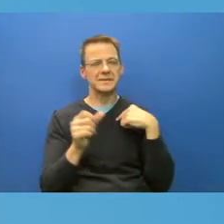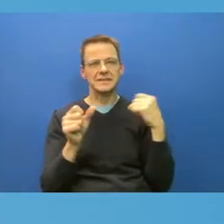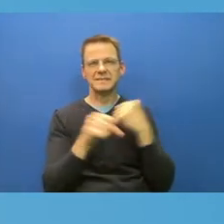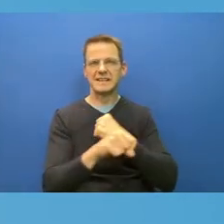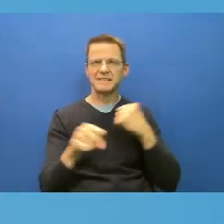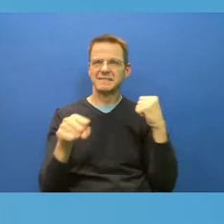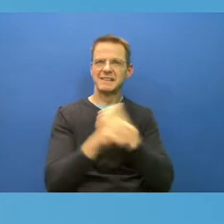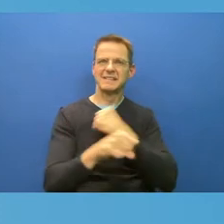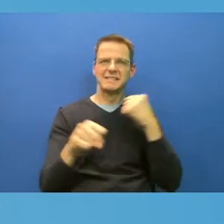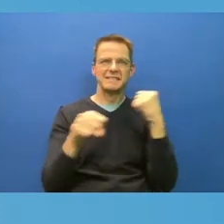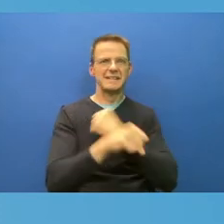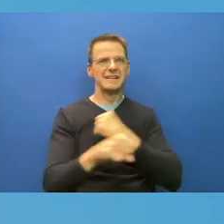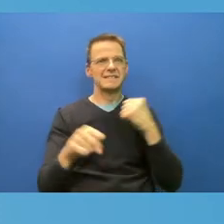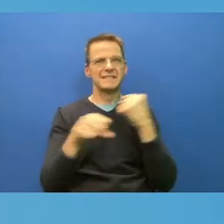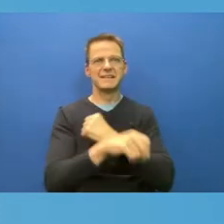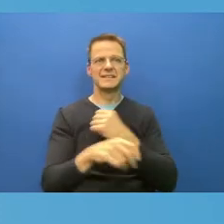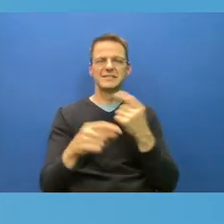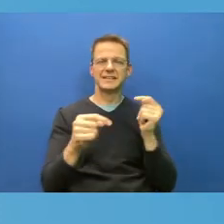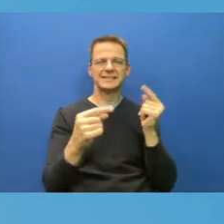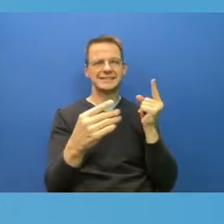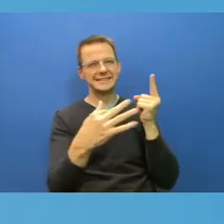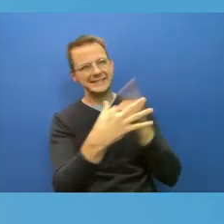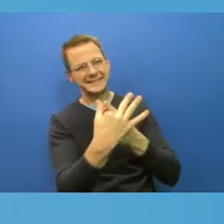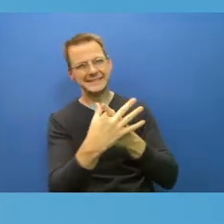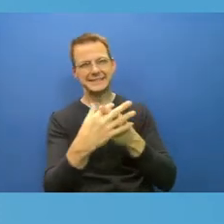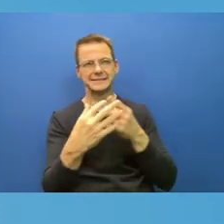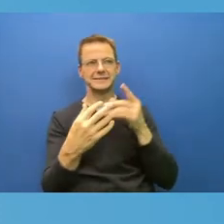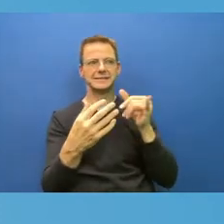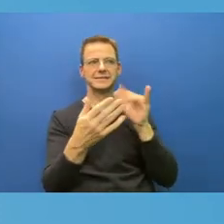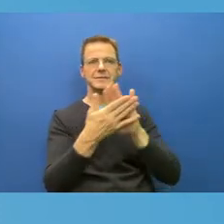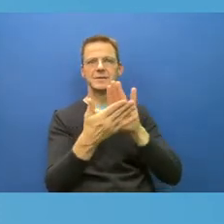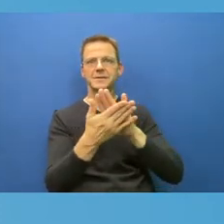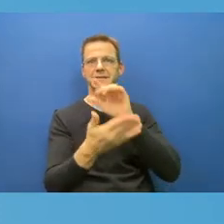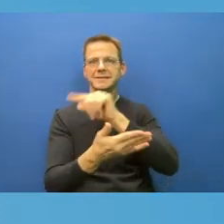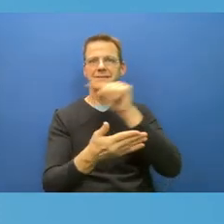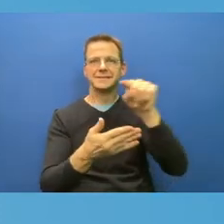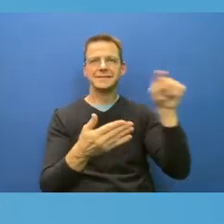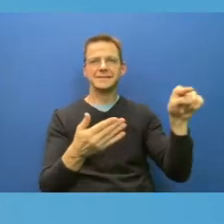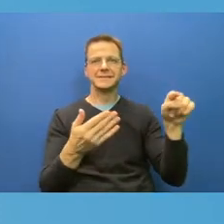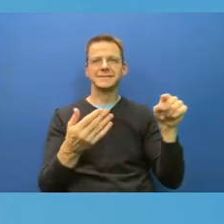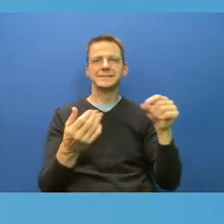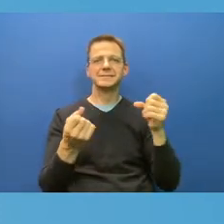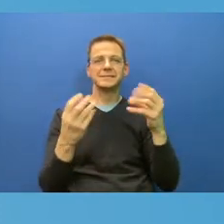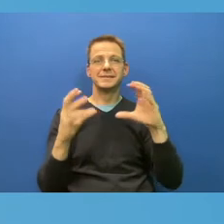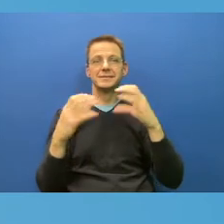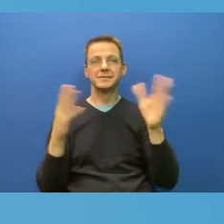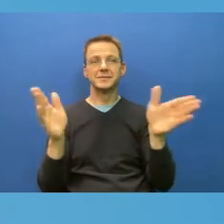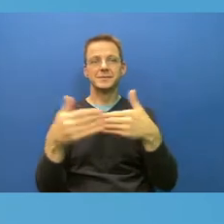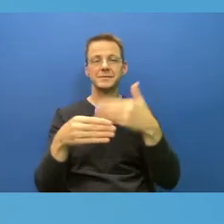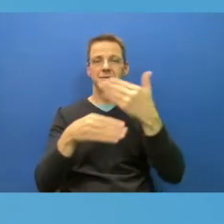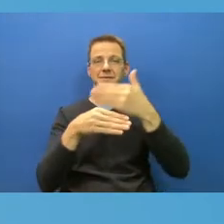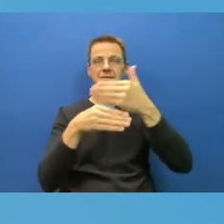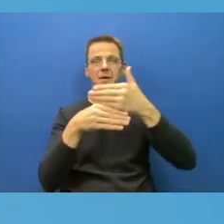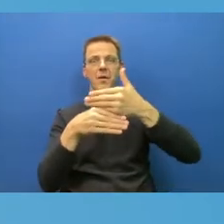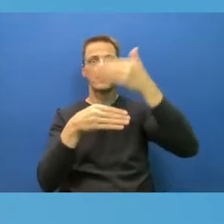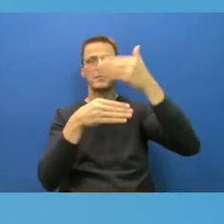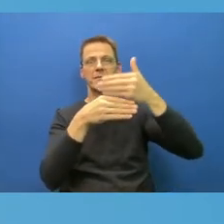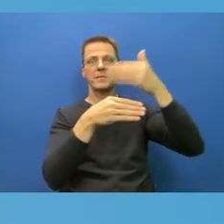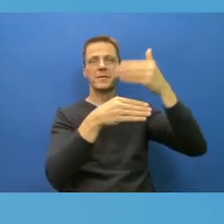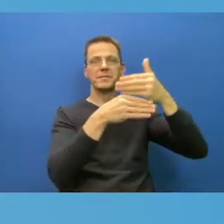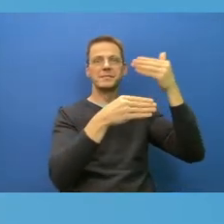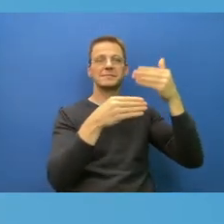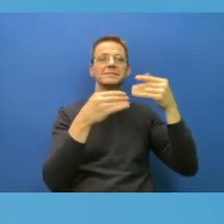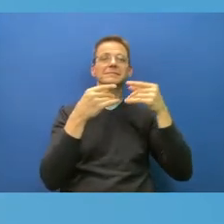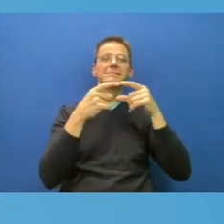Open windows are common. We kept masks in kids in schools. And in the Toronto District School Board, we